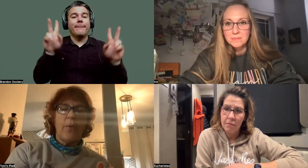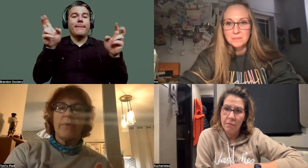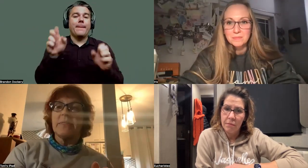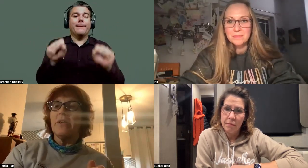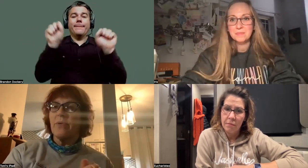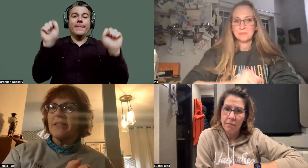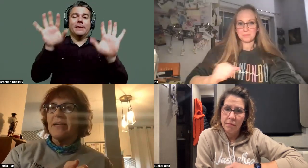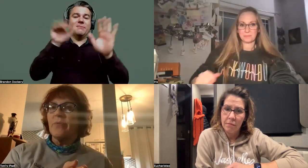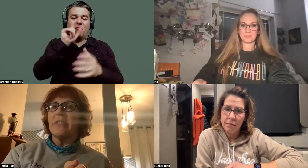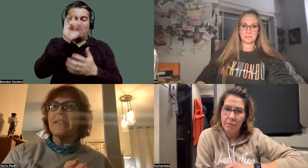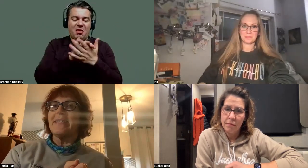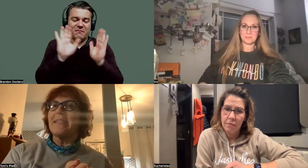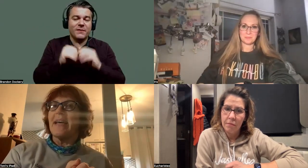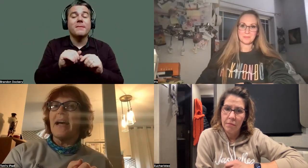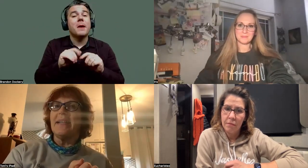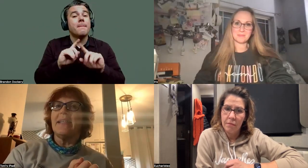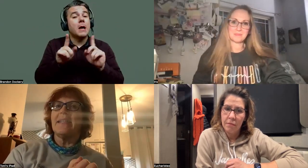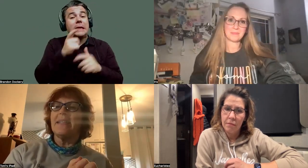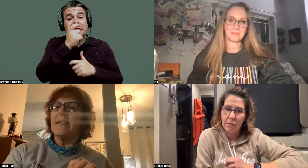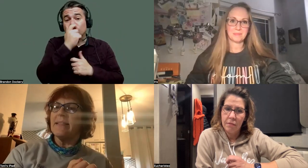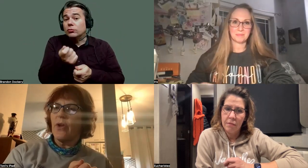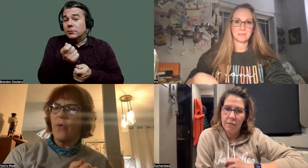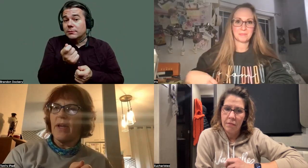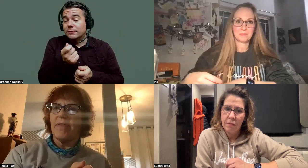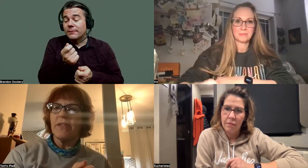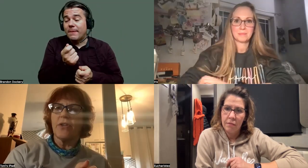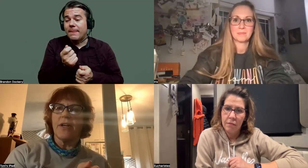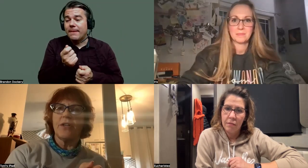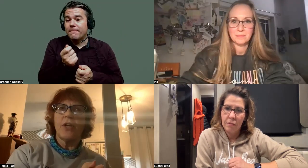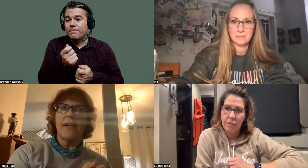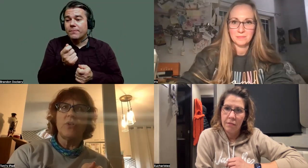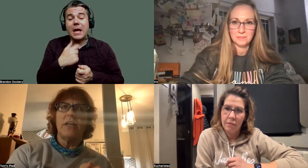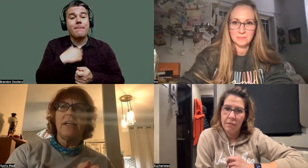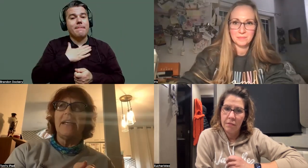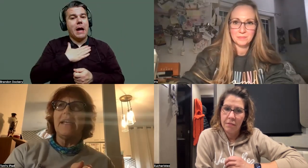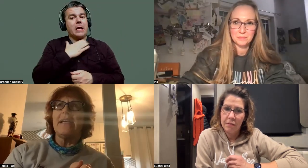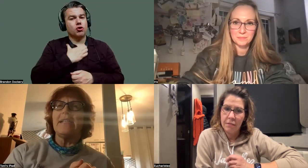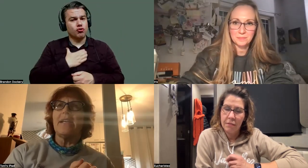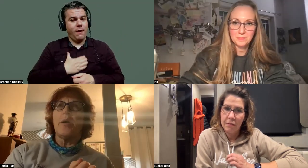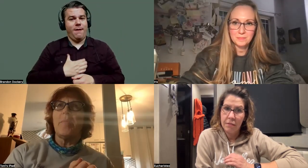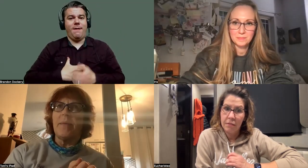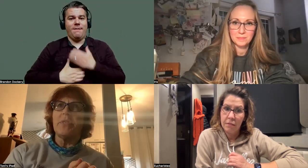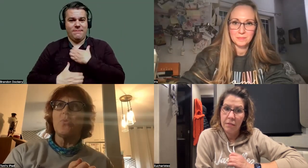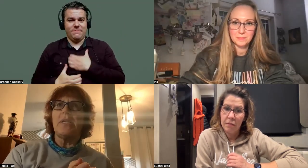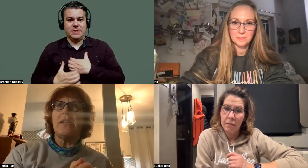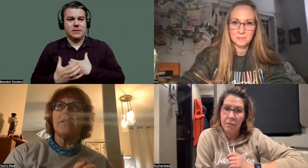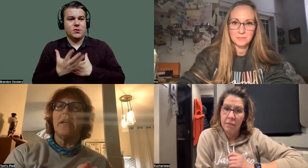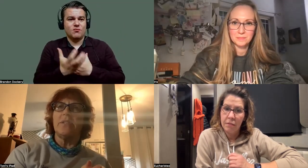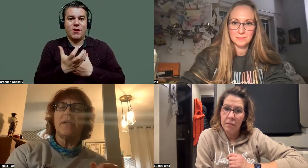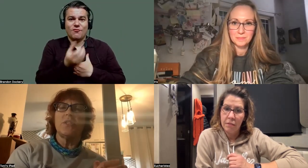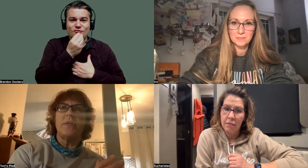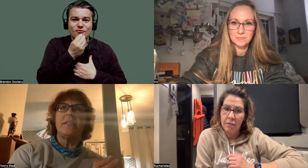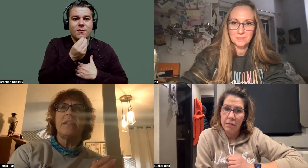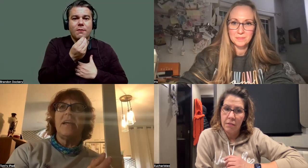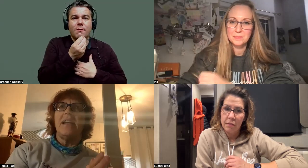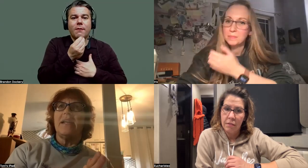But what was interesting was that the things I craved started to change. And I am a sweet eater, I